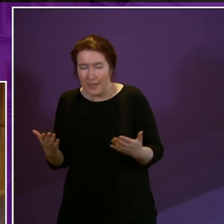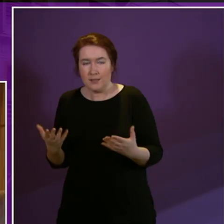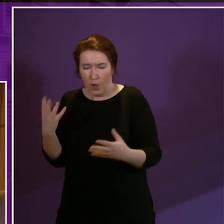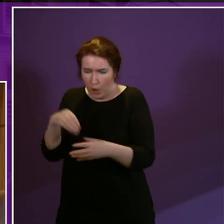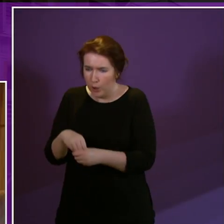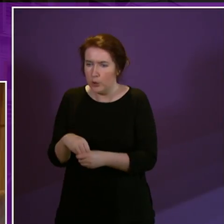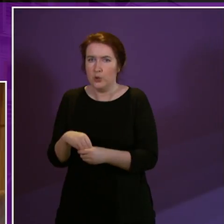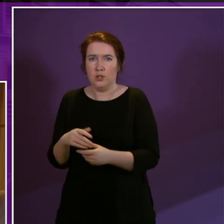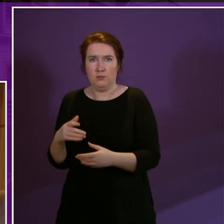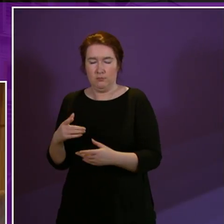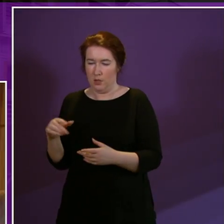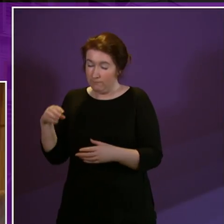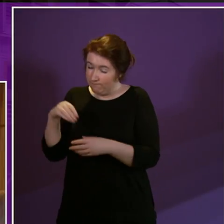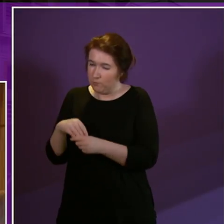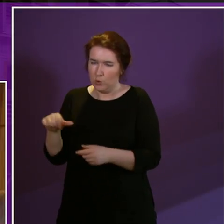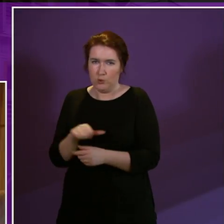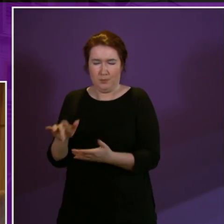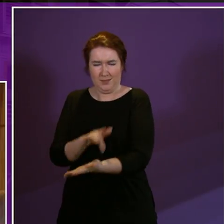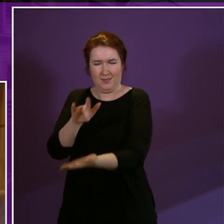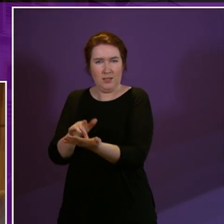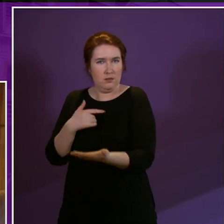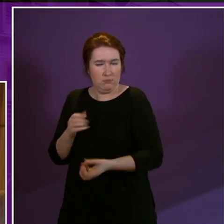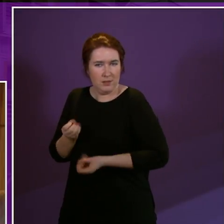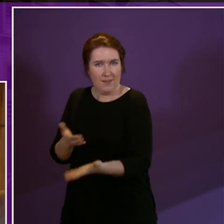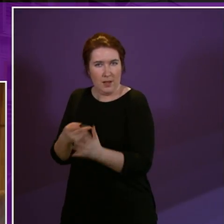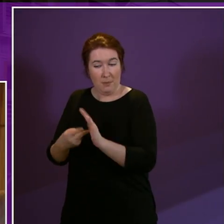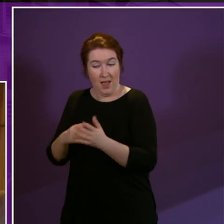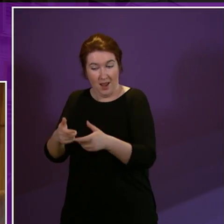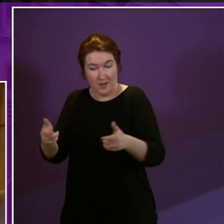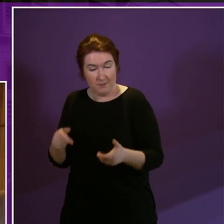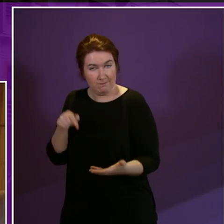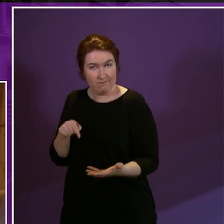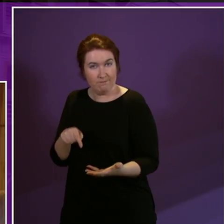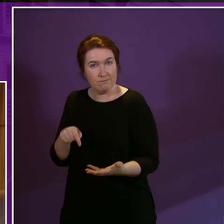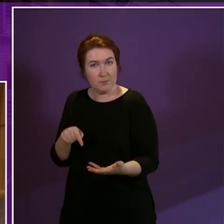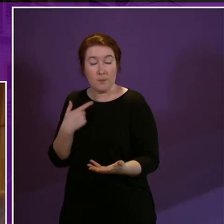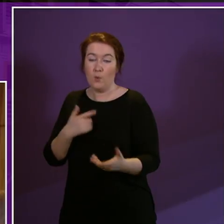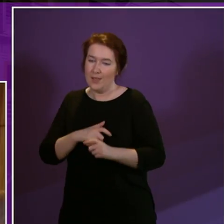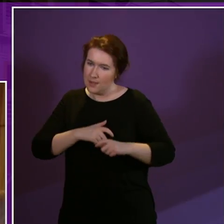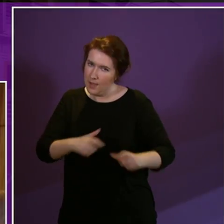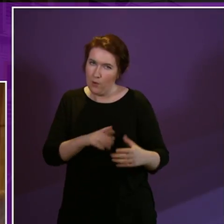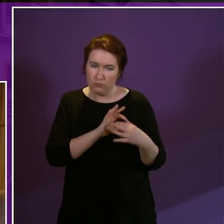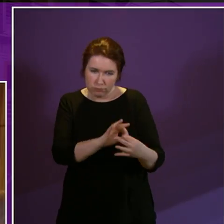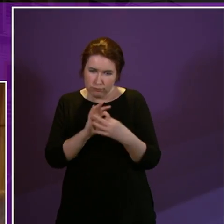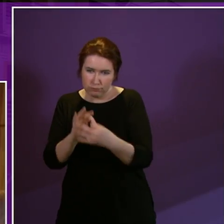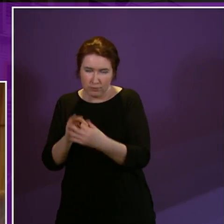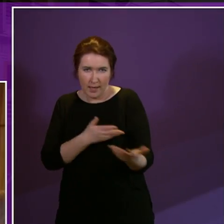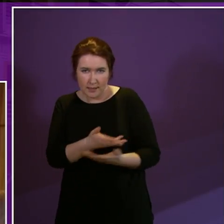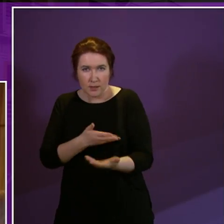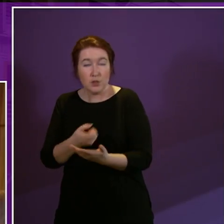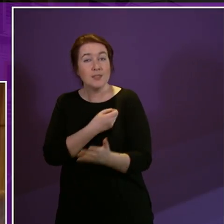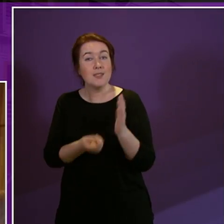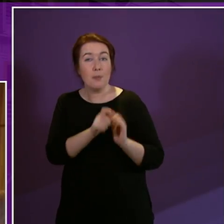inclusion are at the heart of what we deliver through this plan by continuing to engage with disabled people we can better